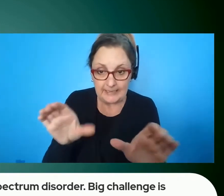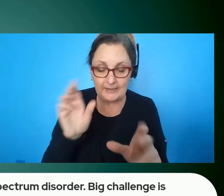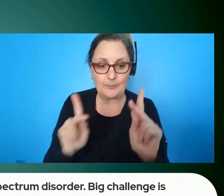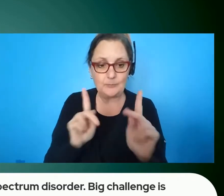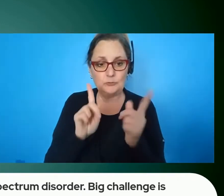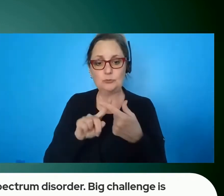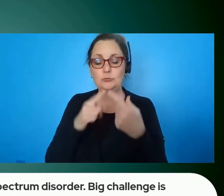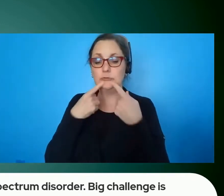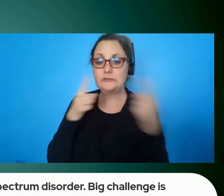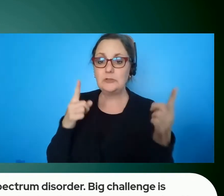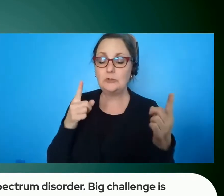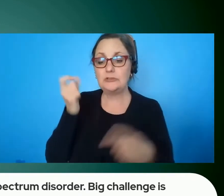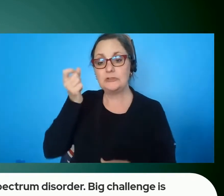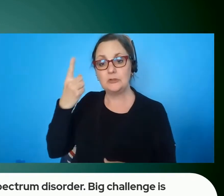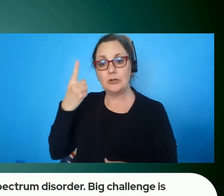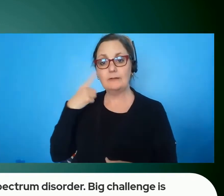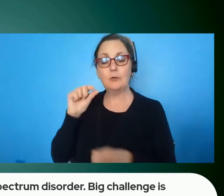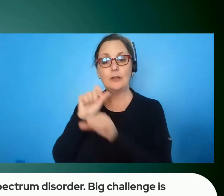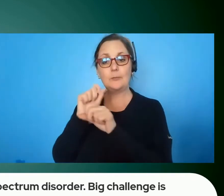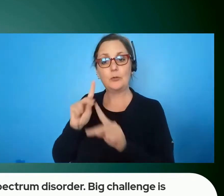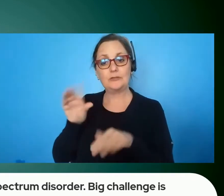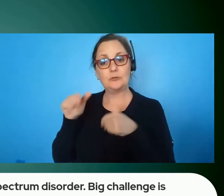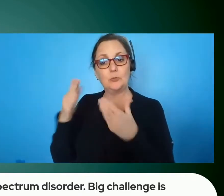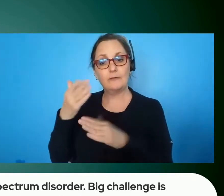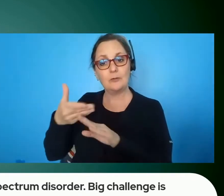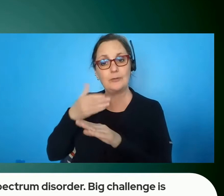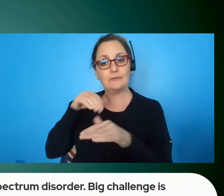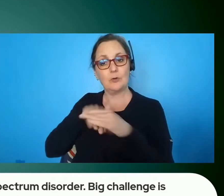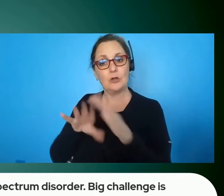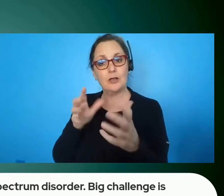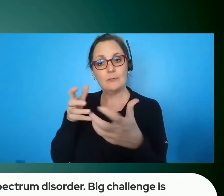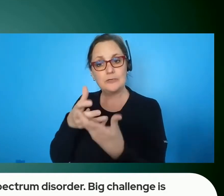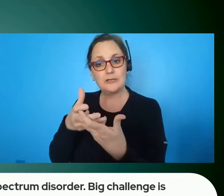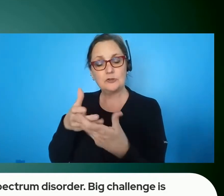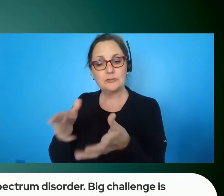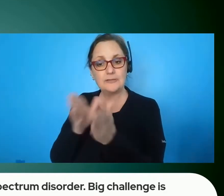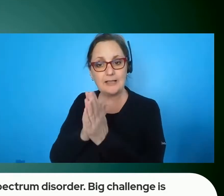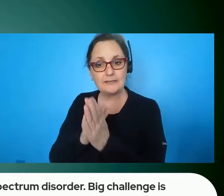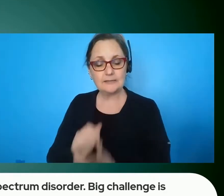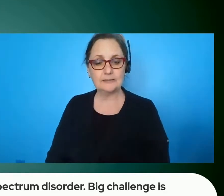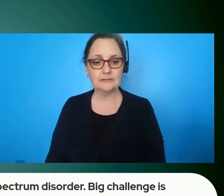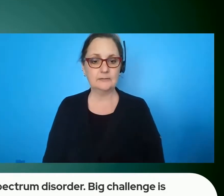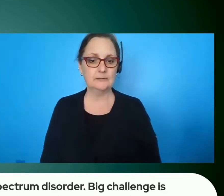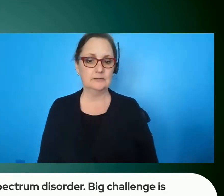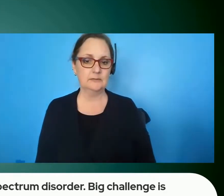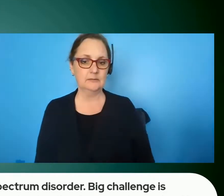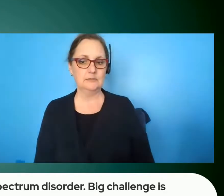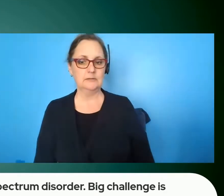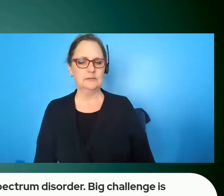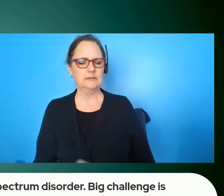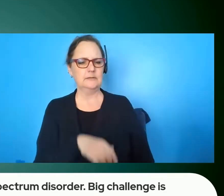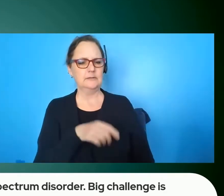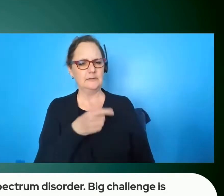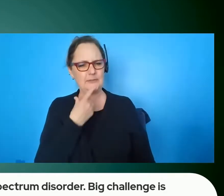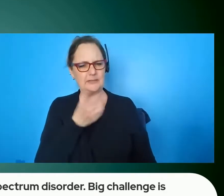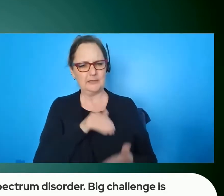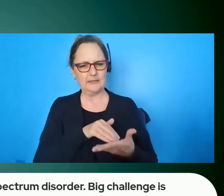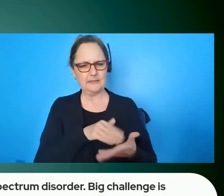employees to offer before accommodations ask is there an understanding from employees to offer before accommodations